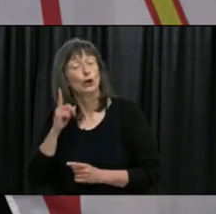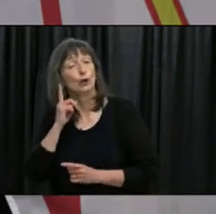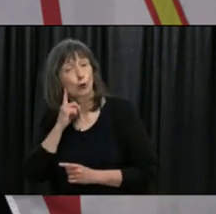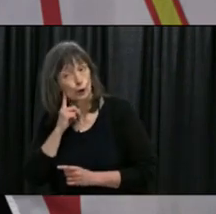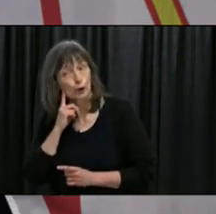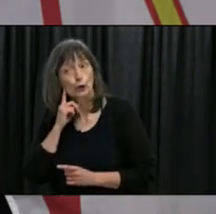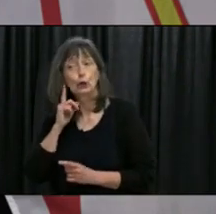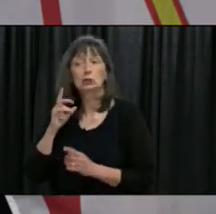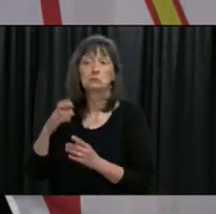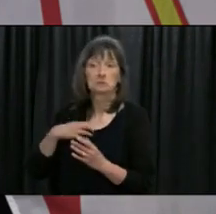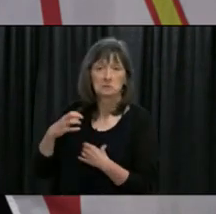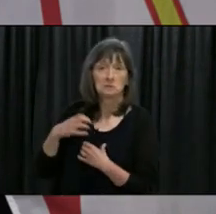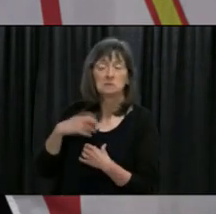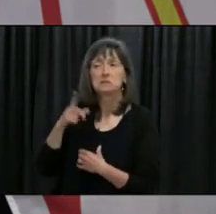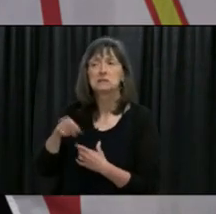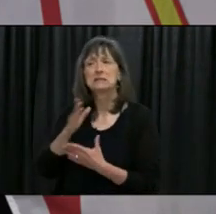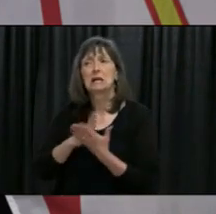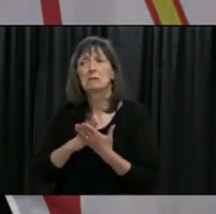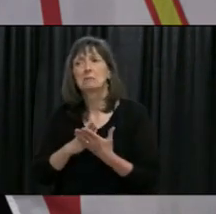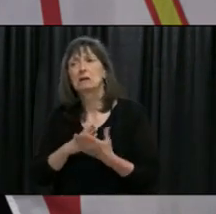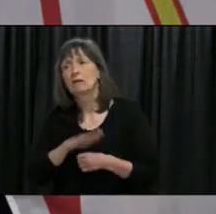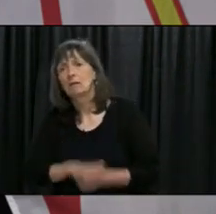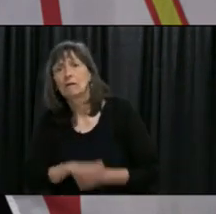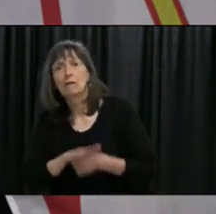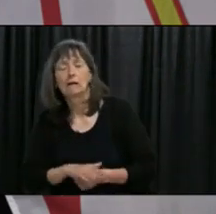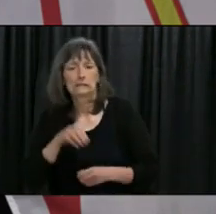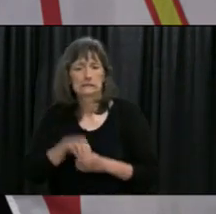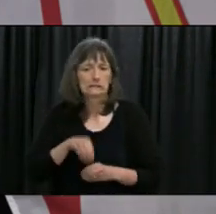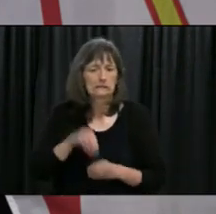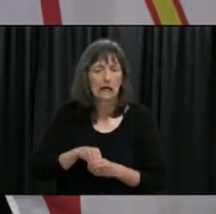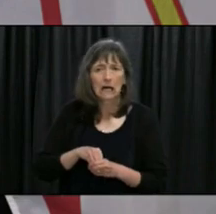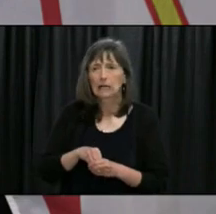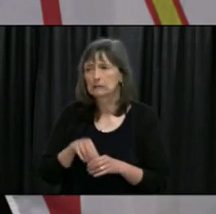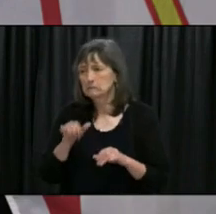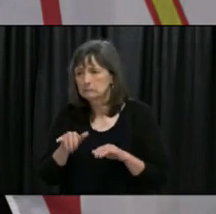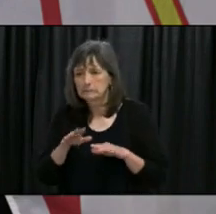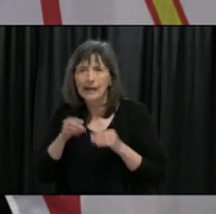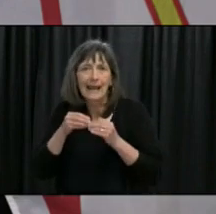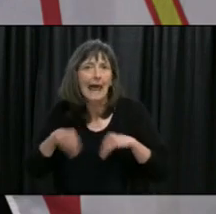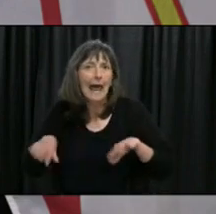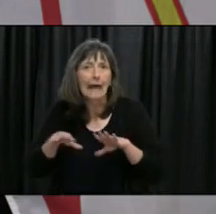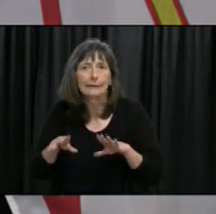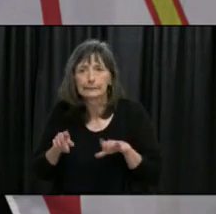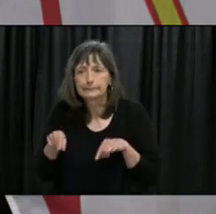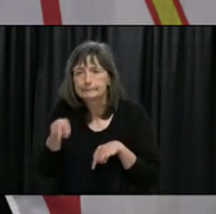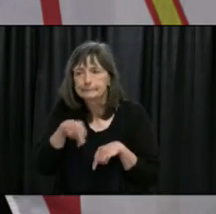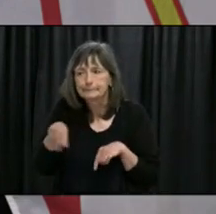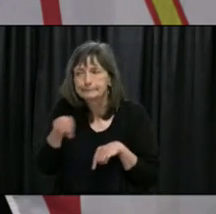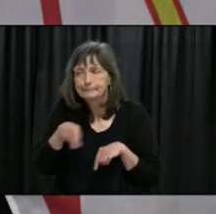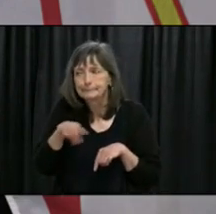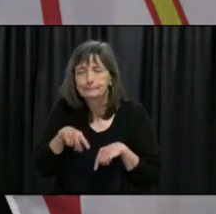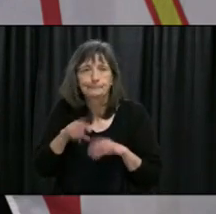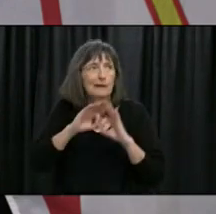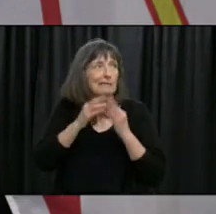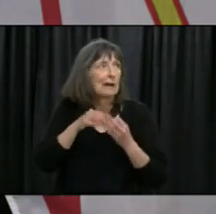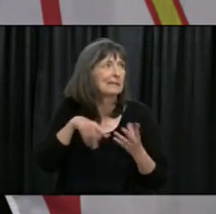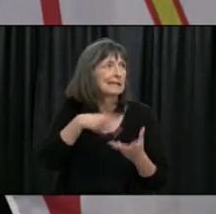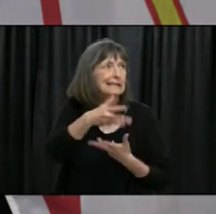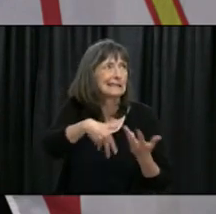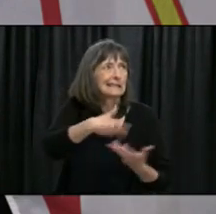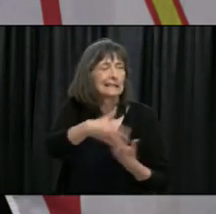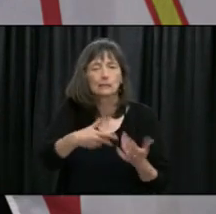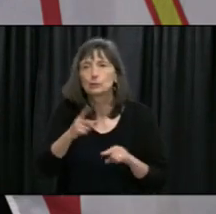the hardship of not being able to get outside or not being able to leave their property and not being able to interact with people in their family was